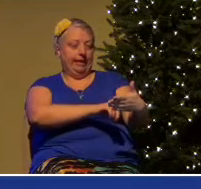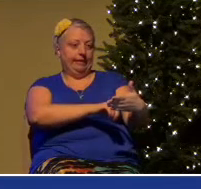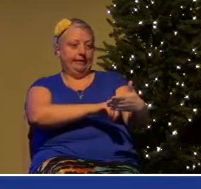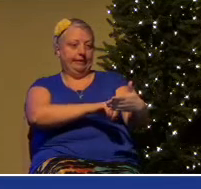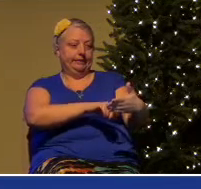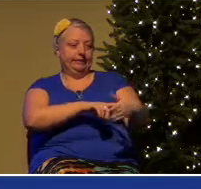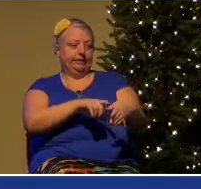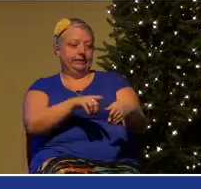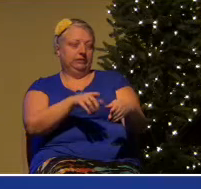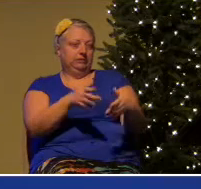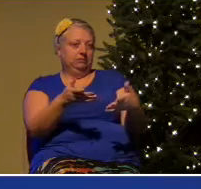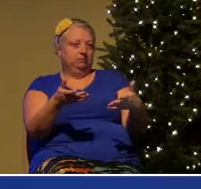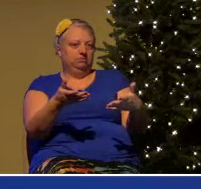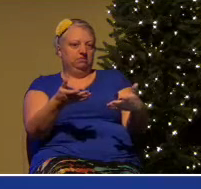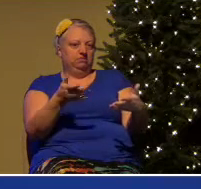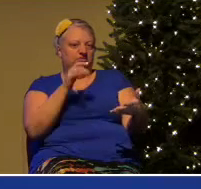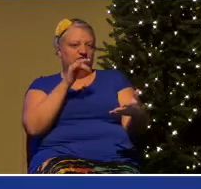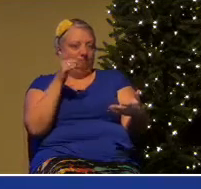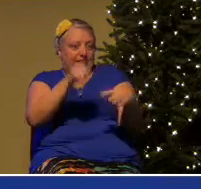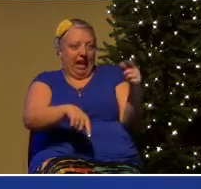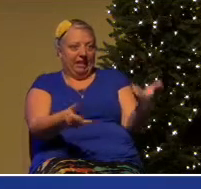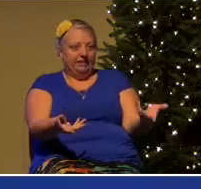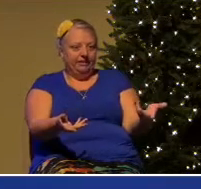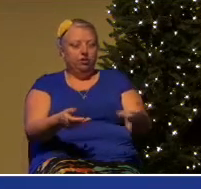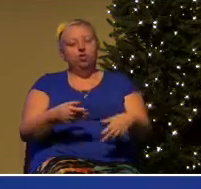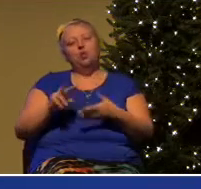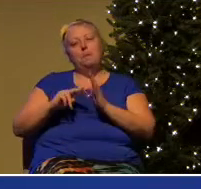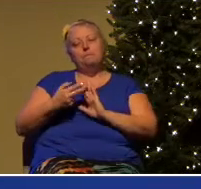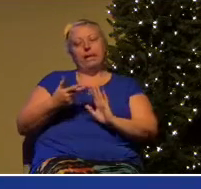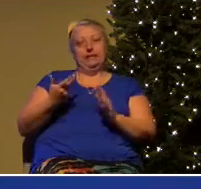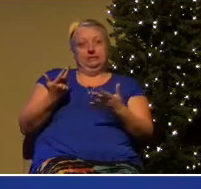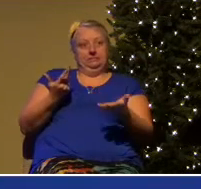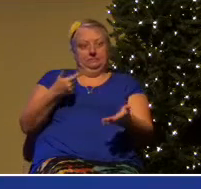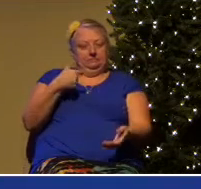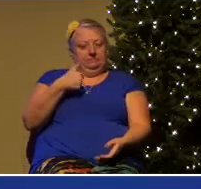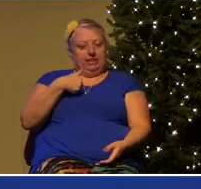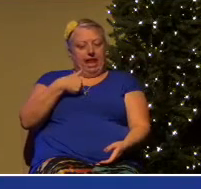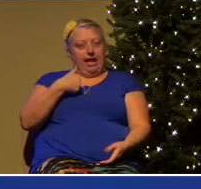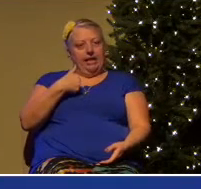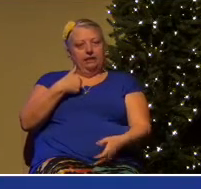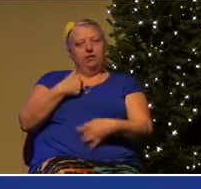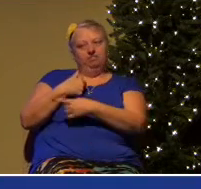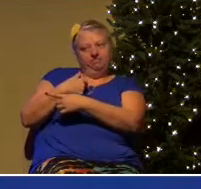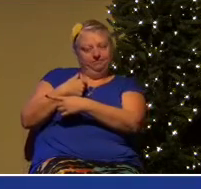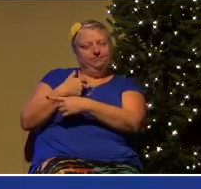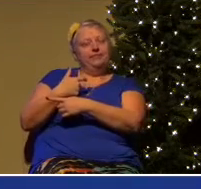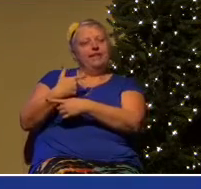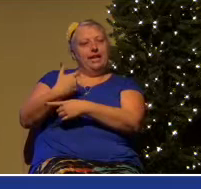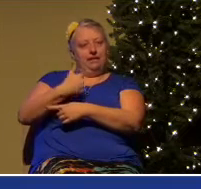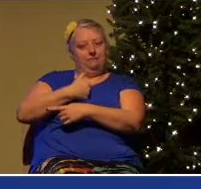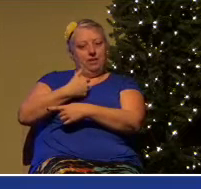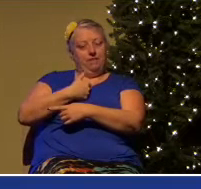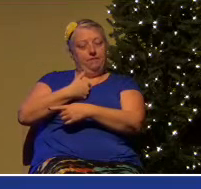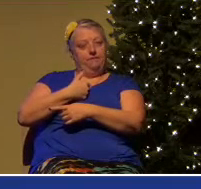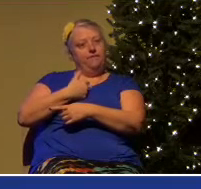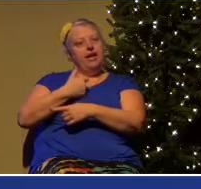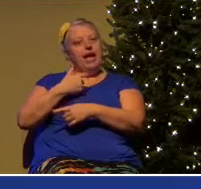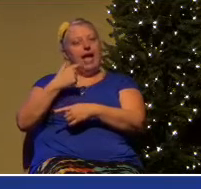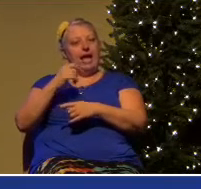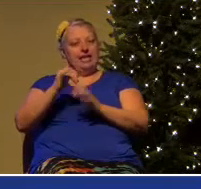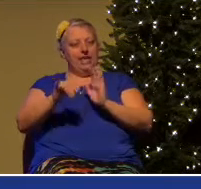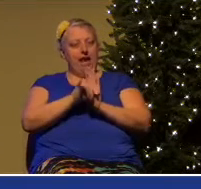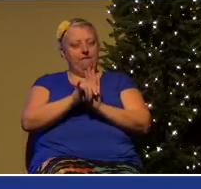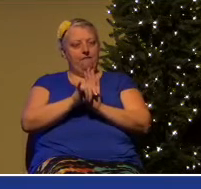Again, which practically speaking means, if I self-identify as a woman and I want you to call me Norma,